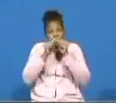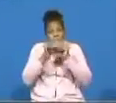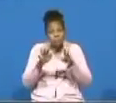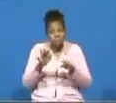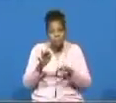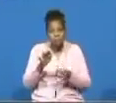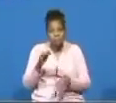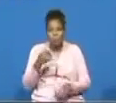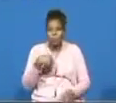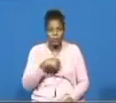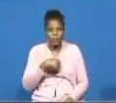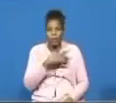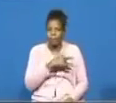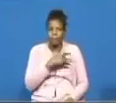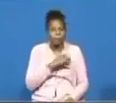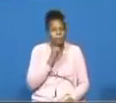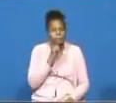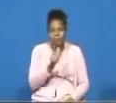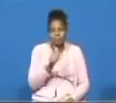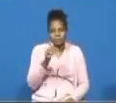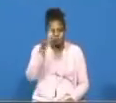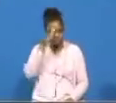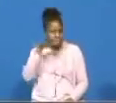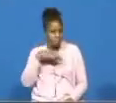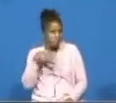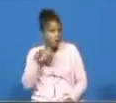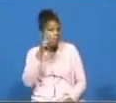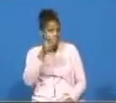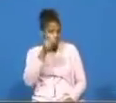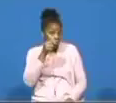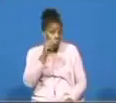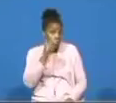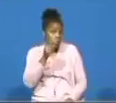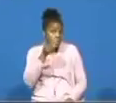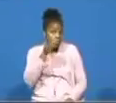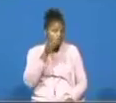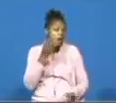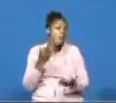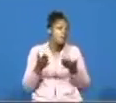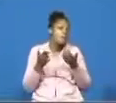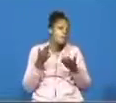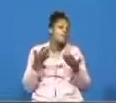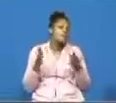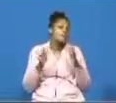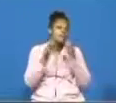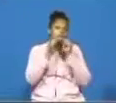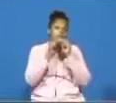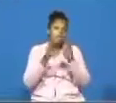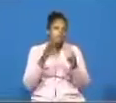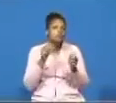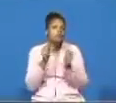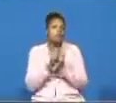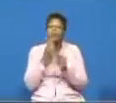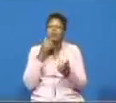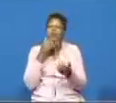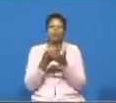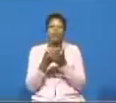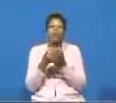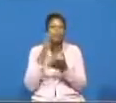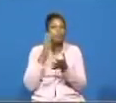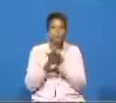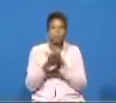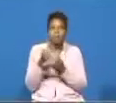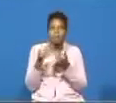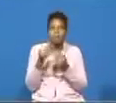not appreciating a a gentleman out there hear me god may have blessed you with a good wife she might not be